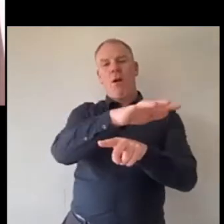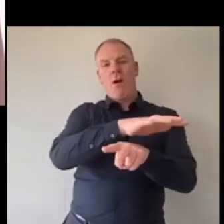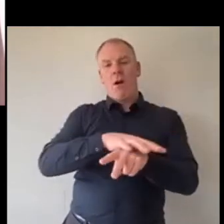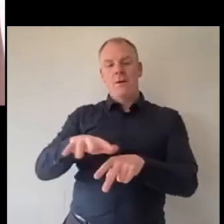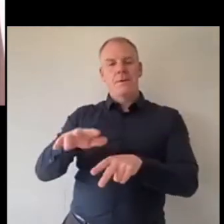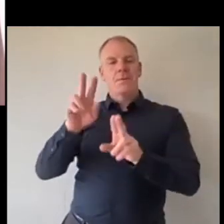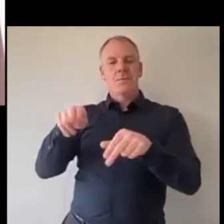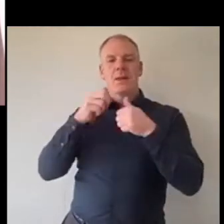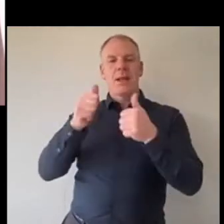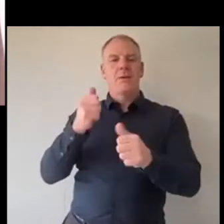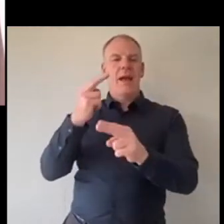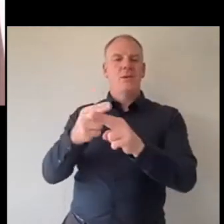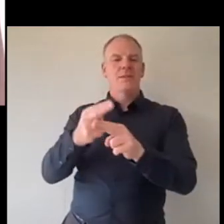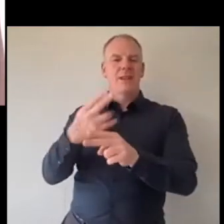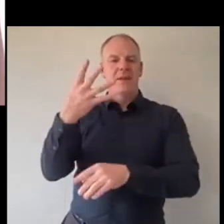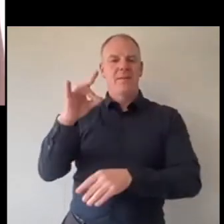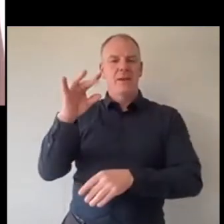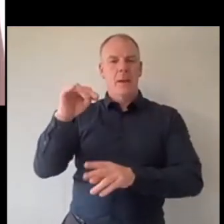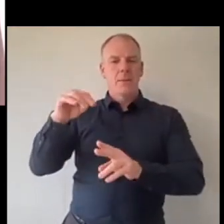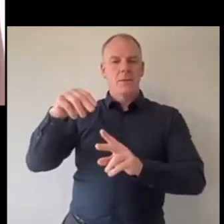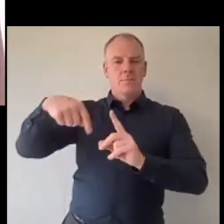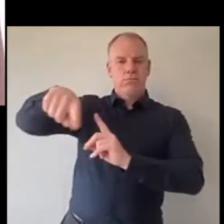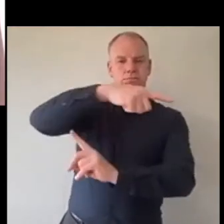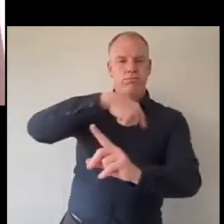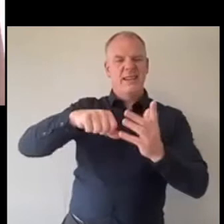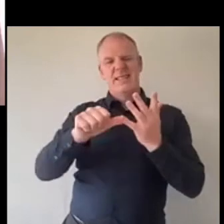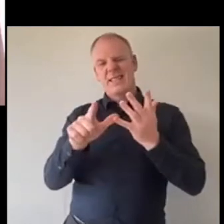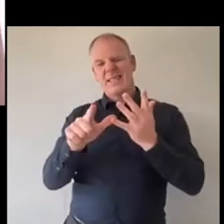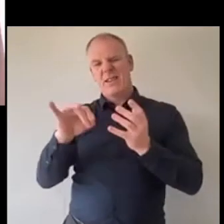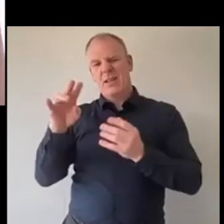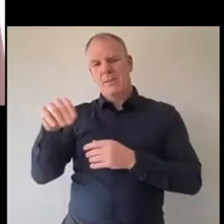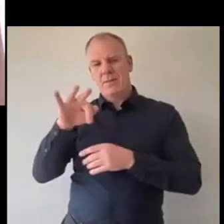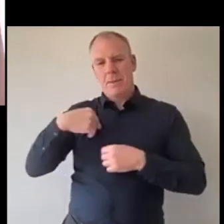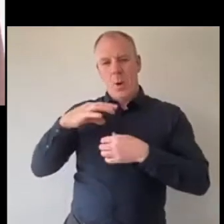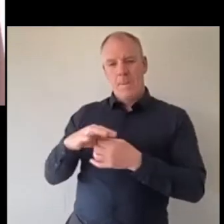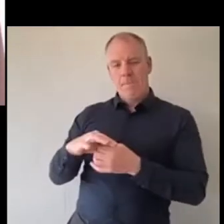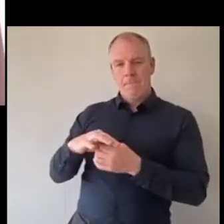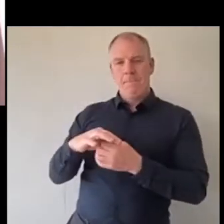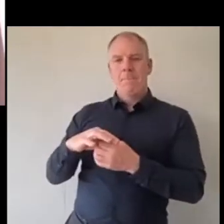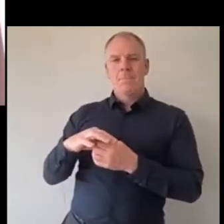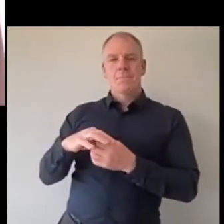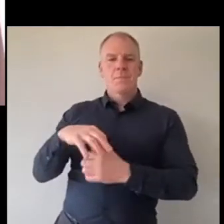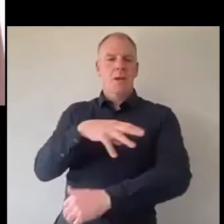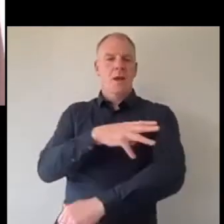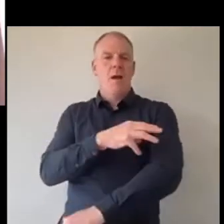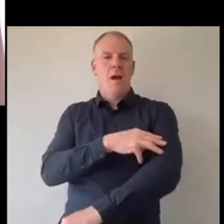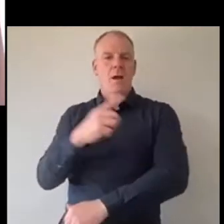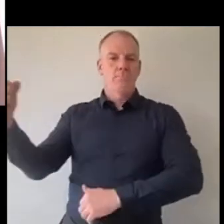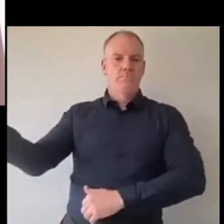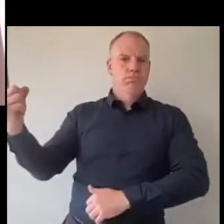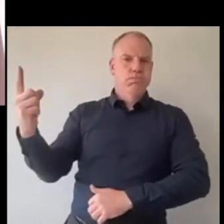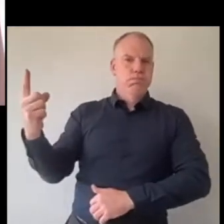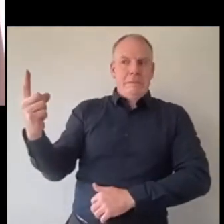outside our 5k and this was 6 or 7k from my house and a guard goes up and I'm like oh god